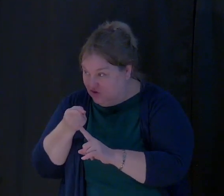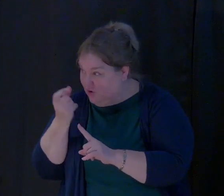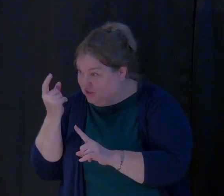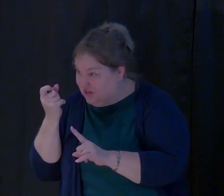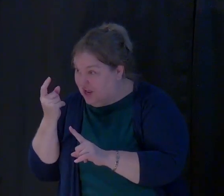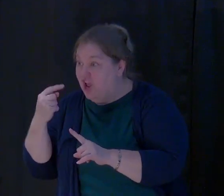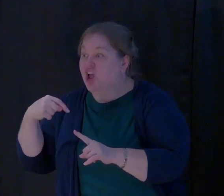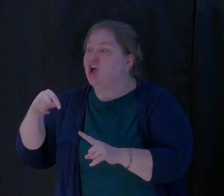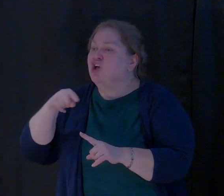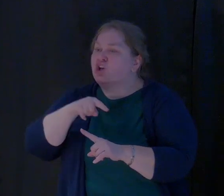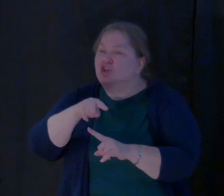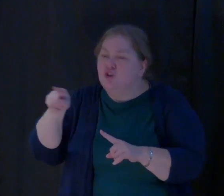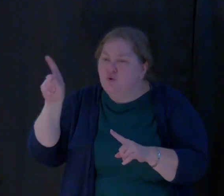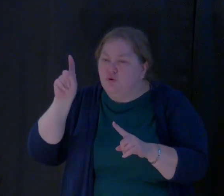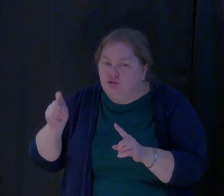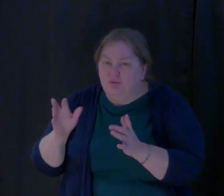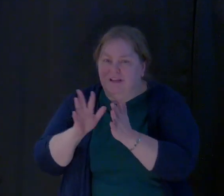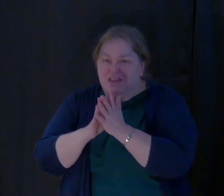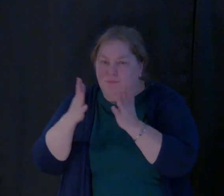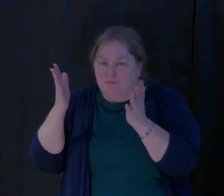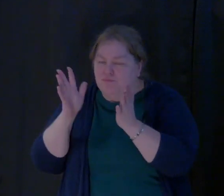we should be the praise of his glory.